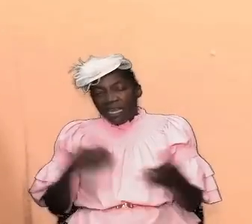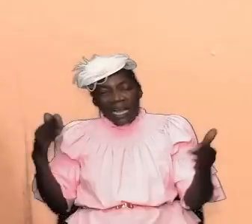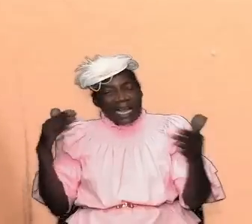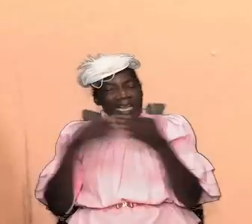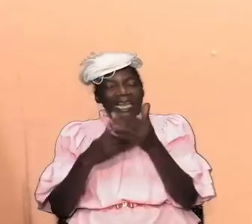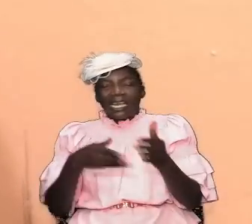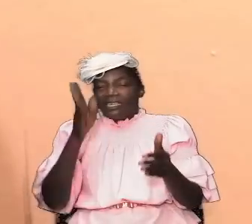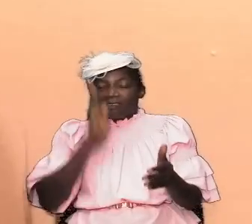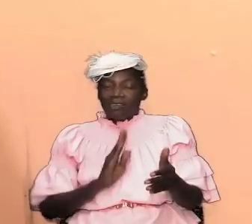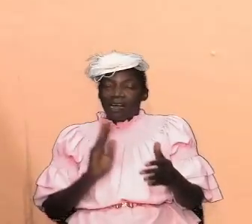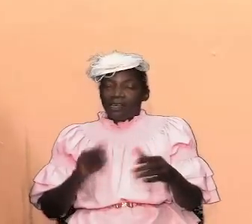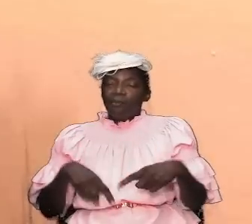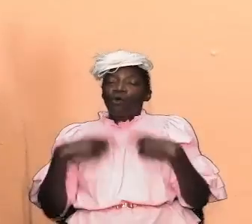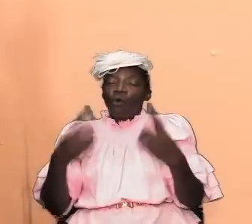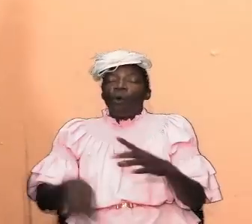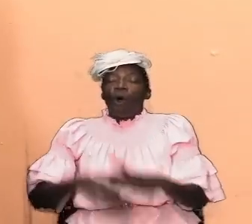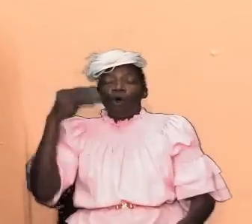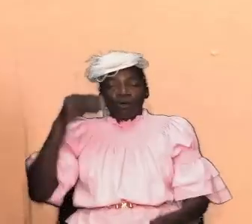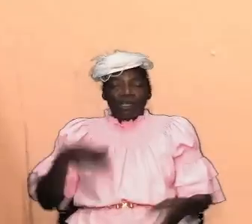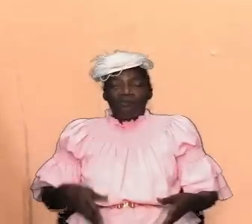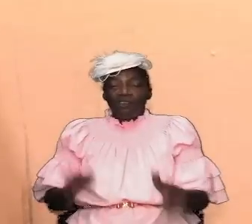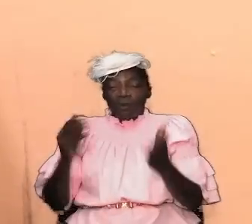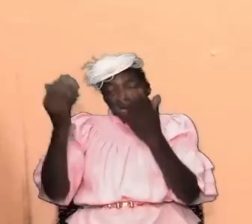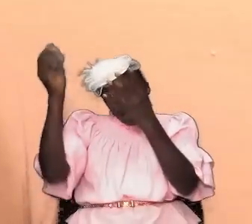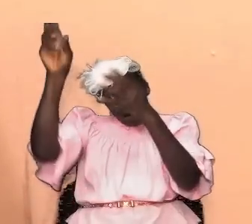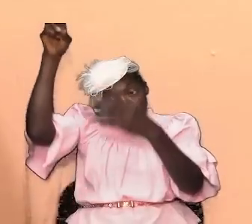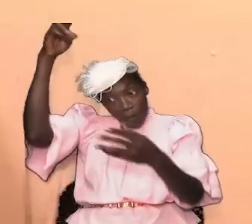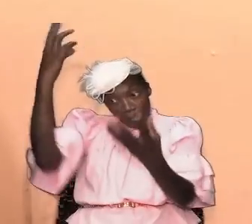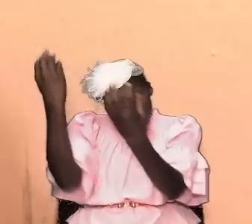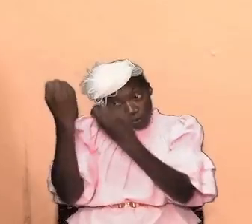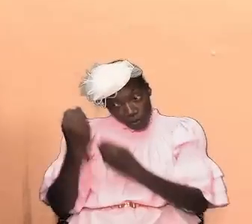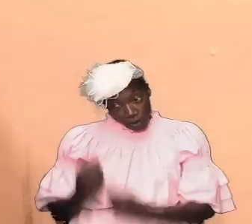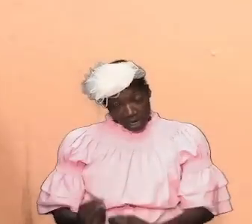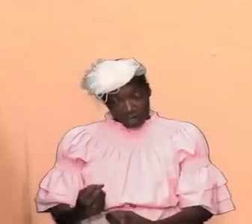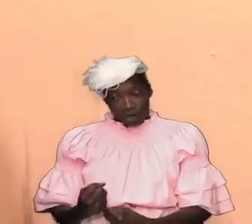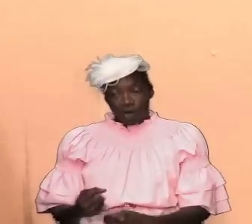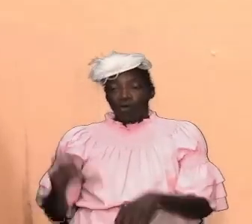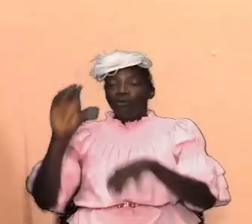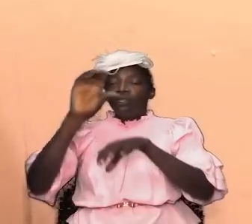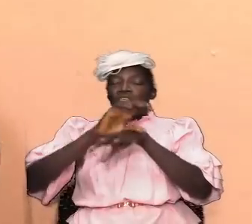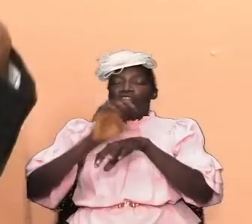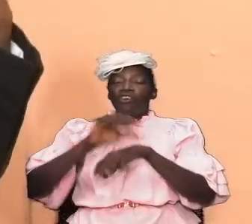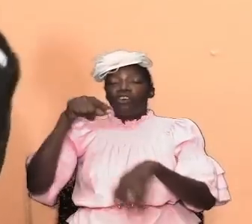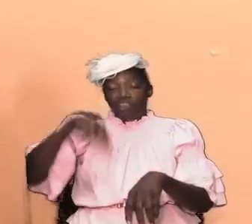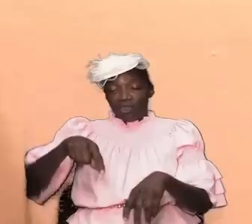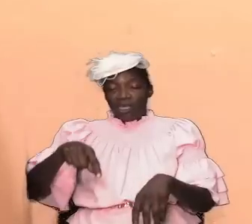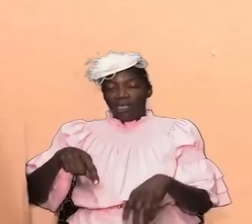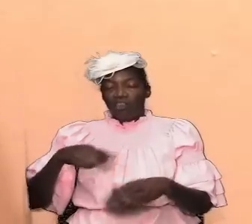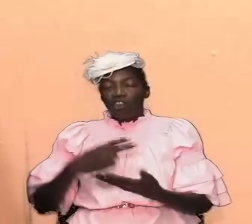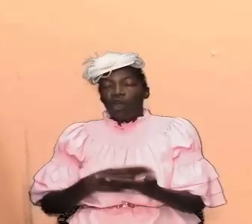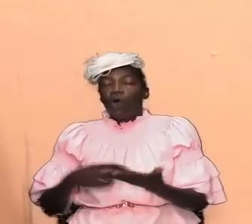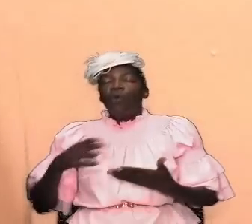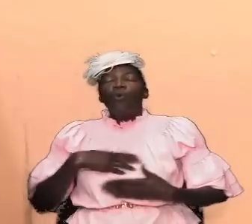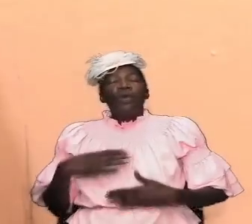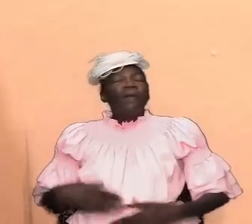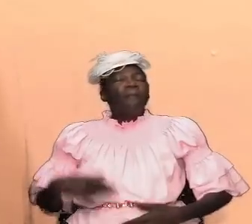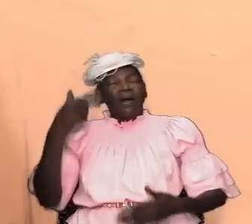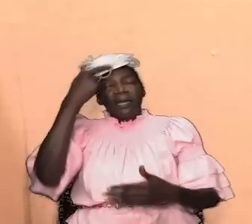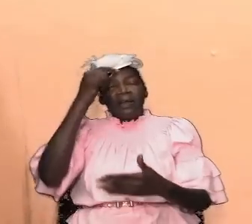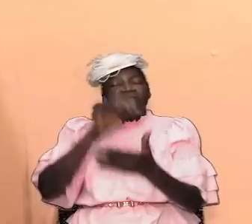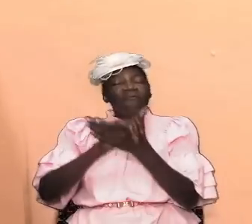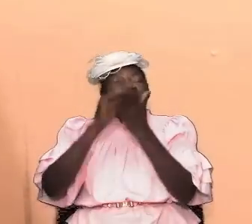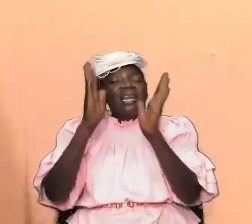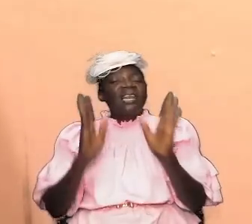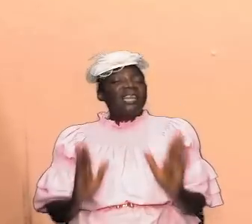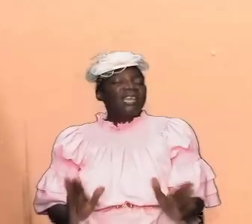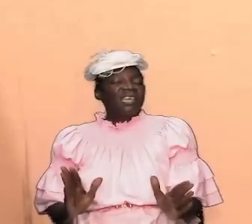out of his way to bring down the church this holy body this body of believers he's